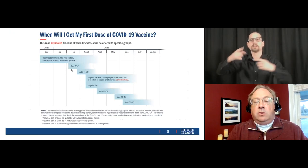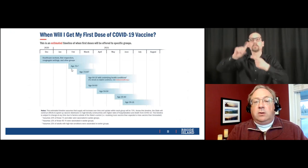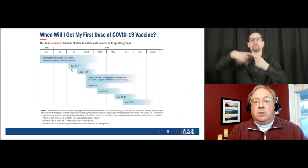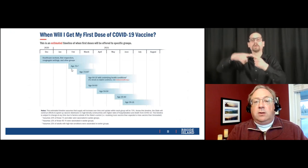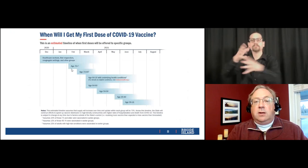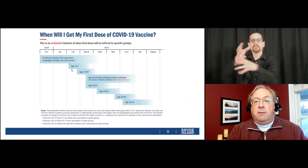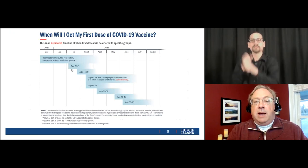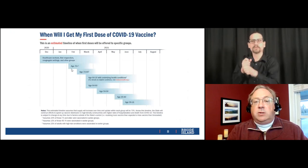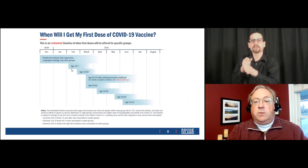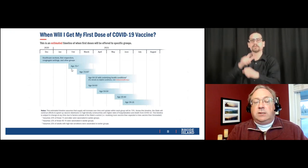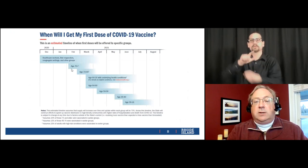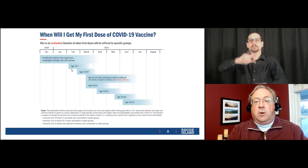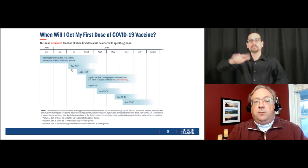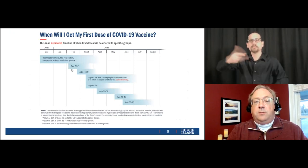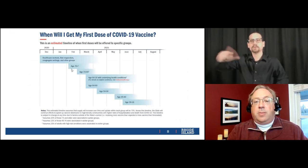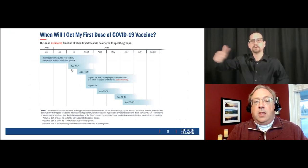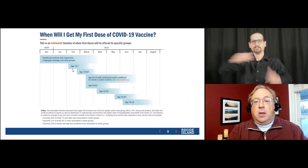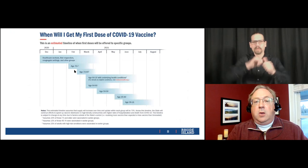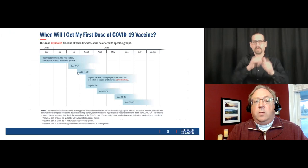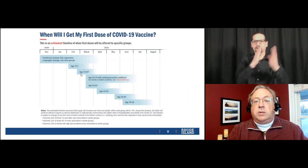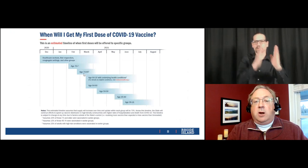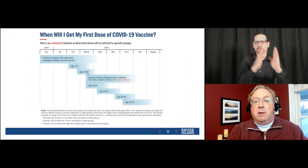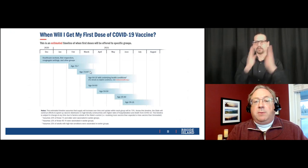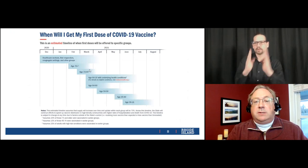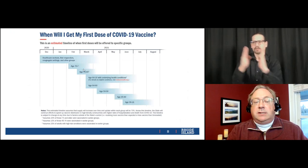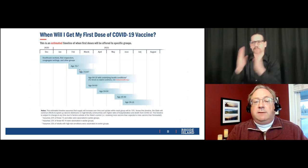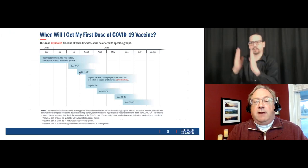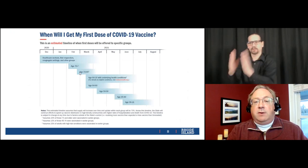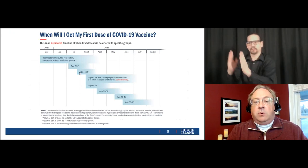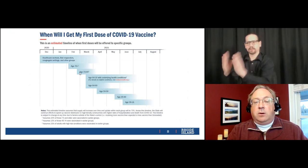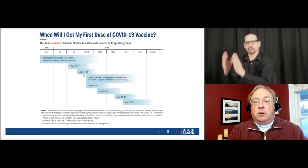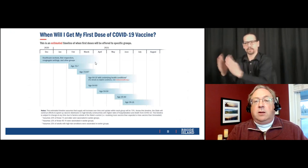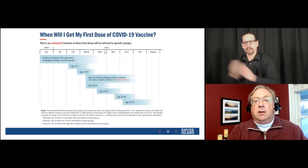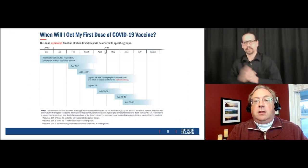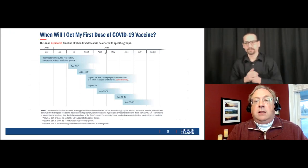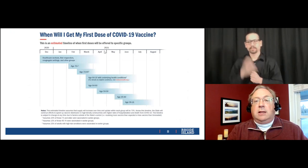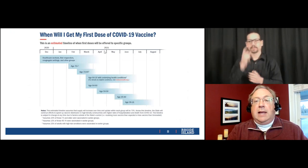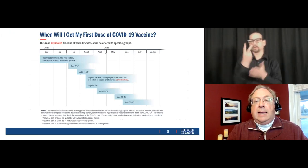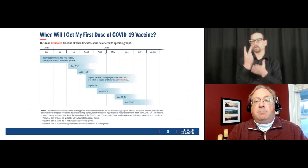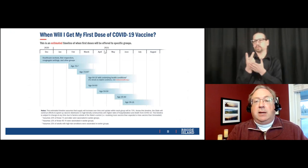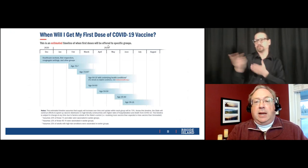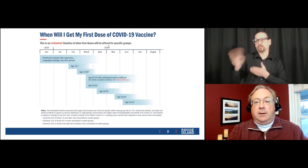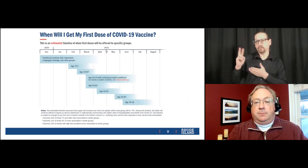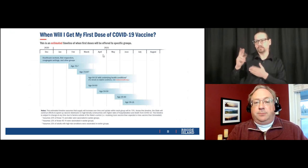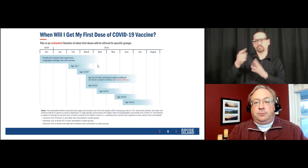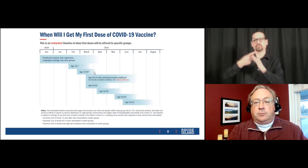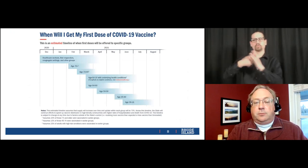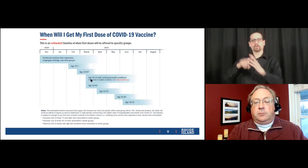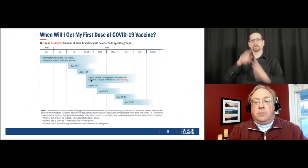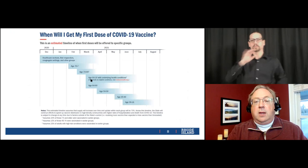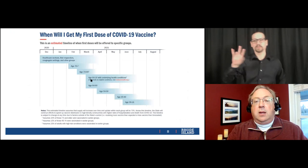and older about two weeks ago. We started people 65 and older last Monday.